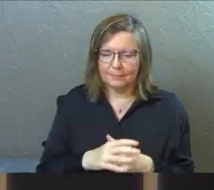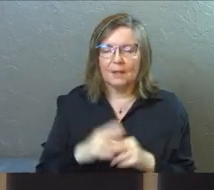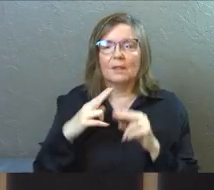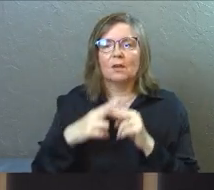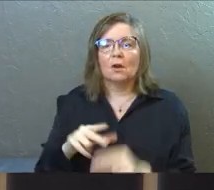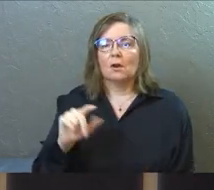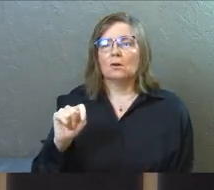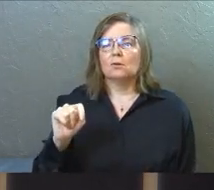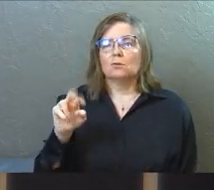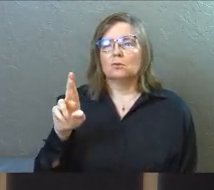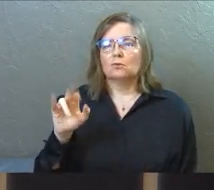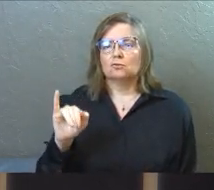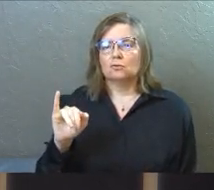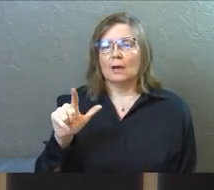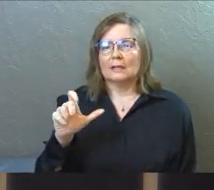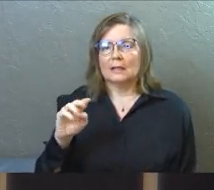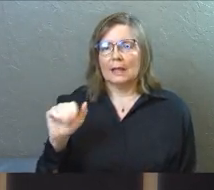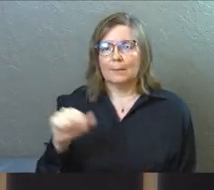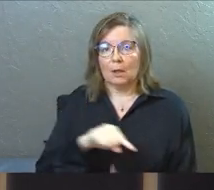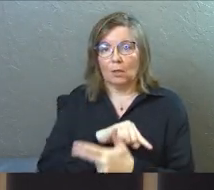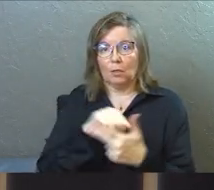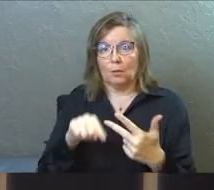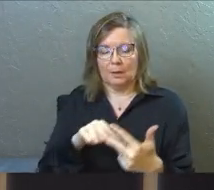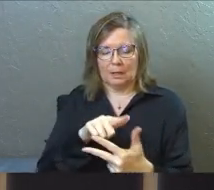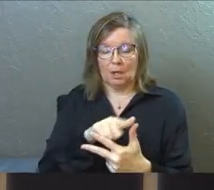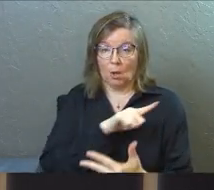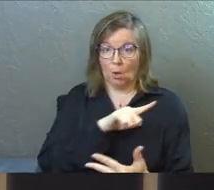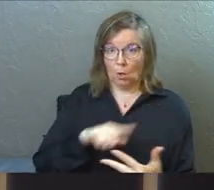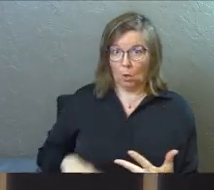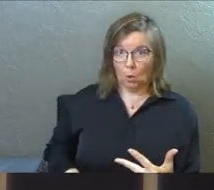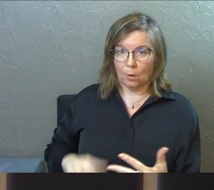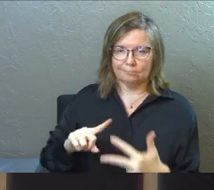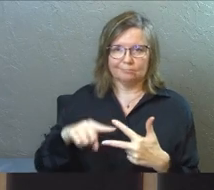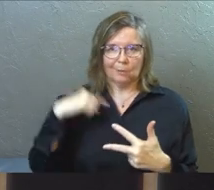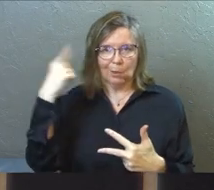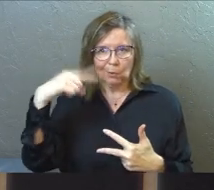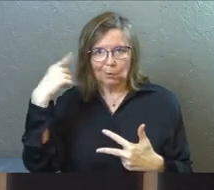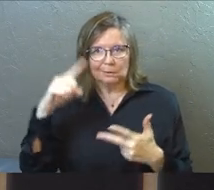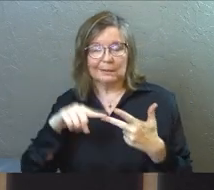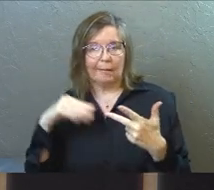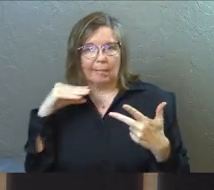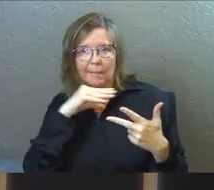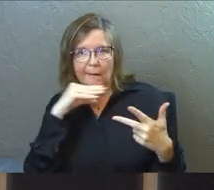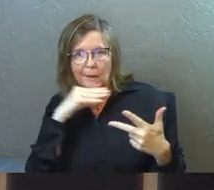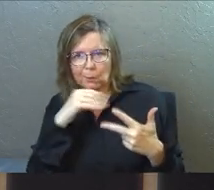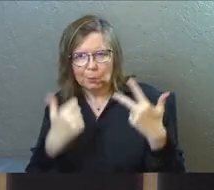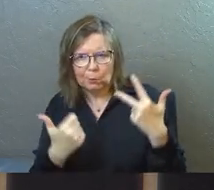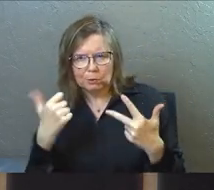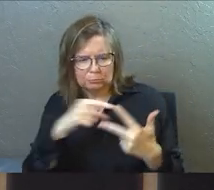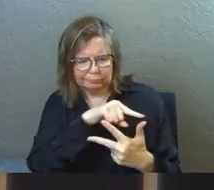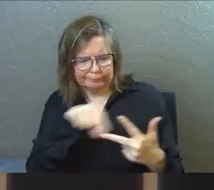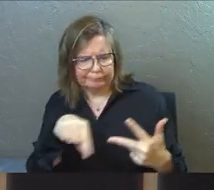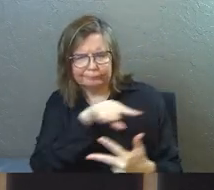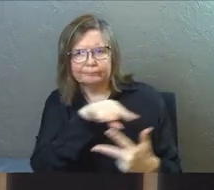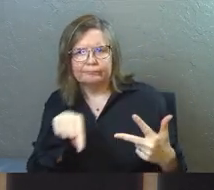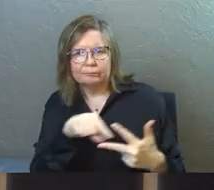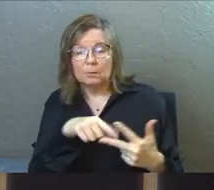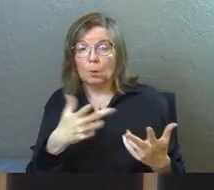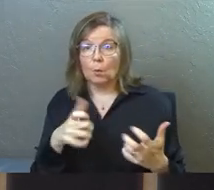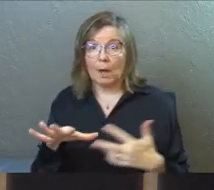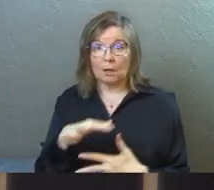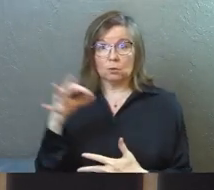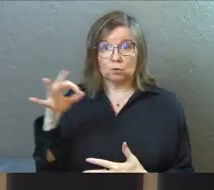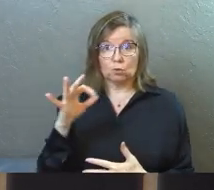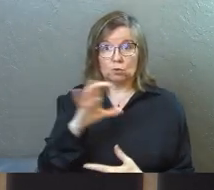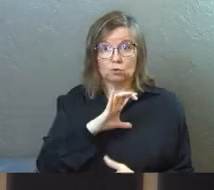They call it the trilemma. Lord, lunatic, or liar. A lot of times what we want to do is we want to choose Jesus Christ. Please hear me. We